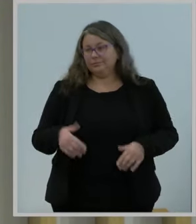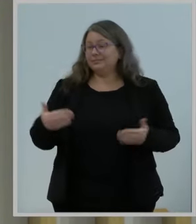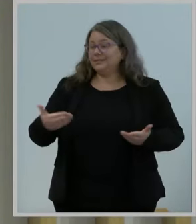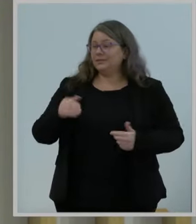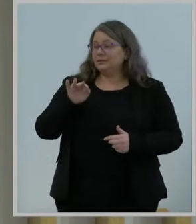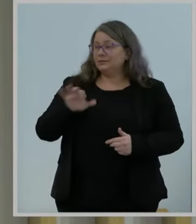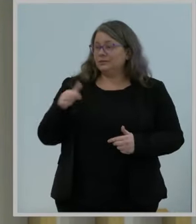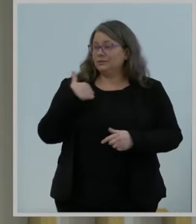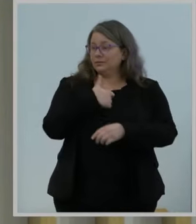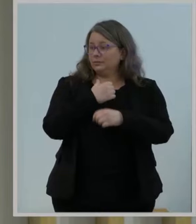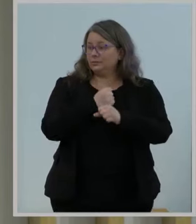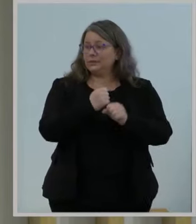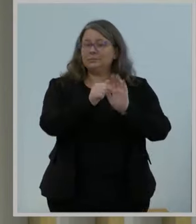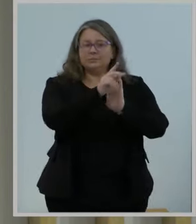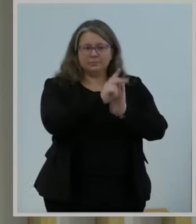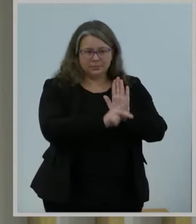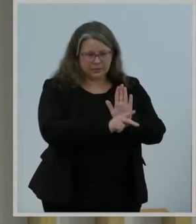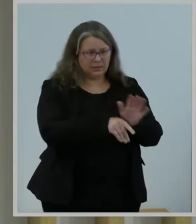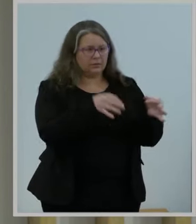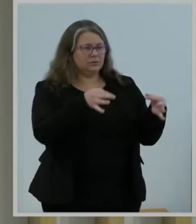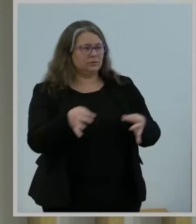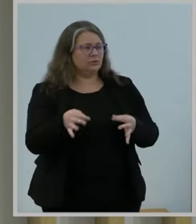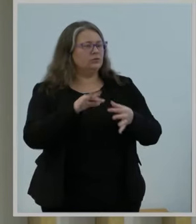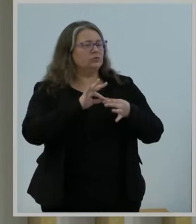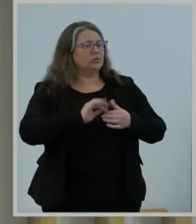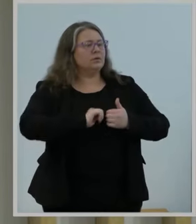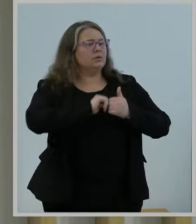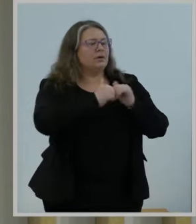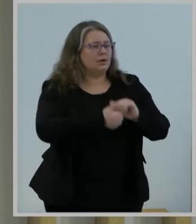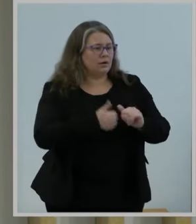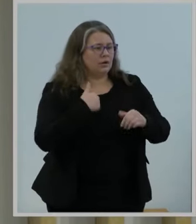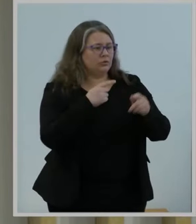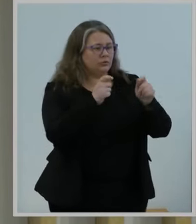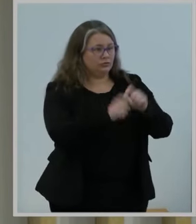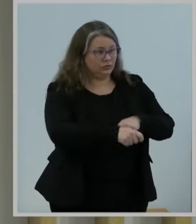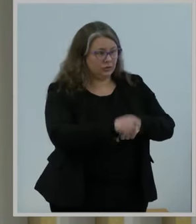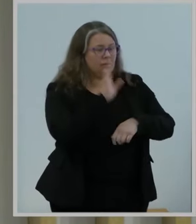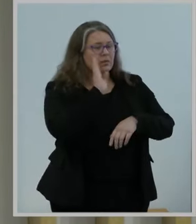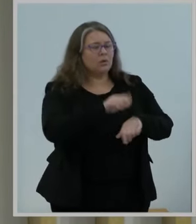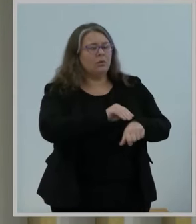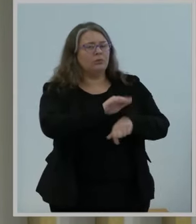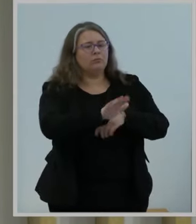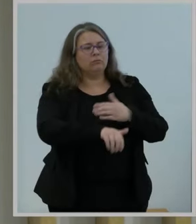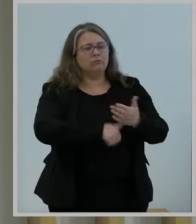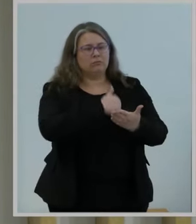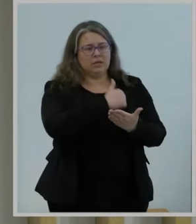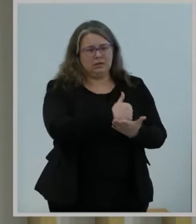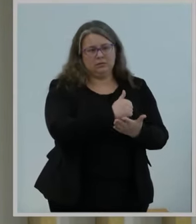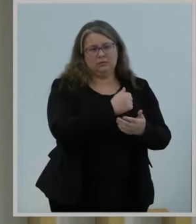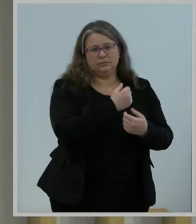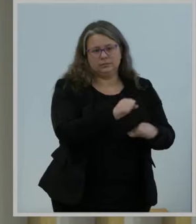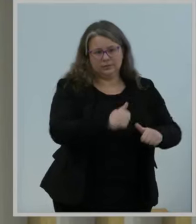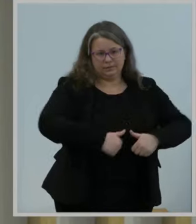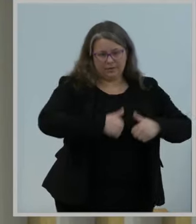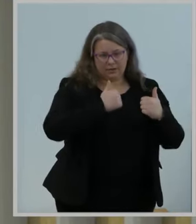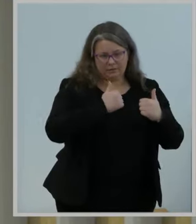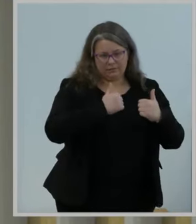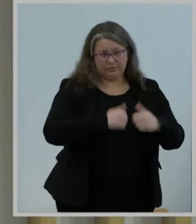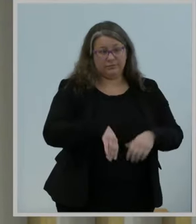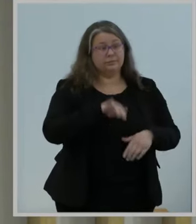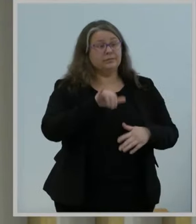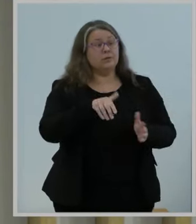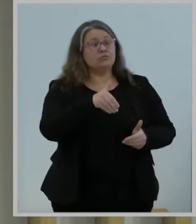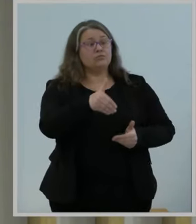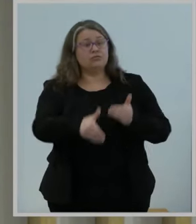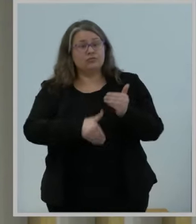Today, we make another choice. We extend the reach of wireless emergency alert system to 13 languages, including